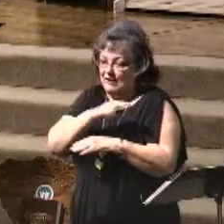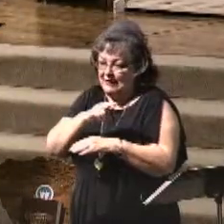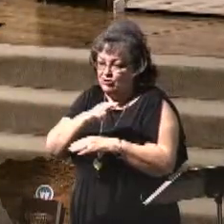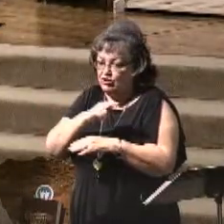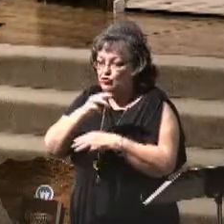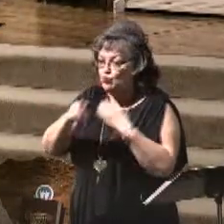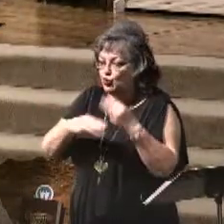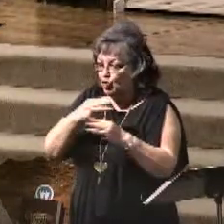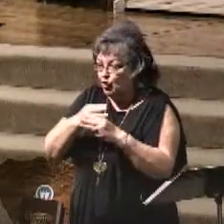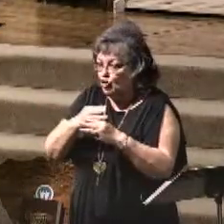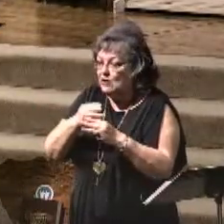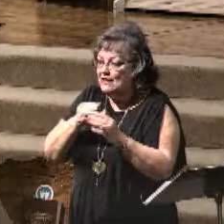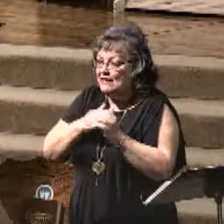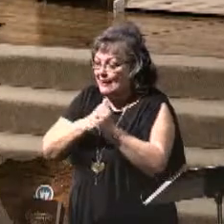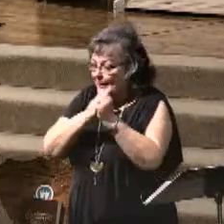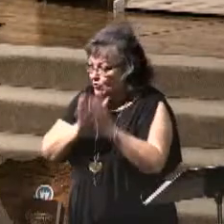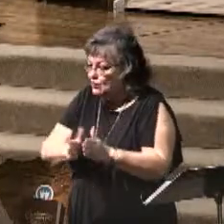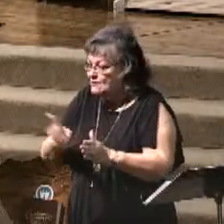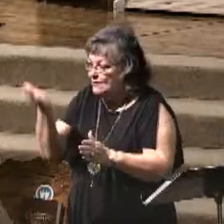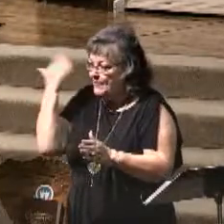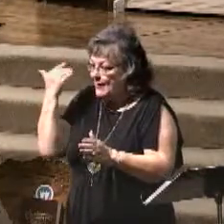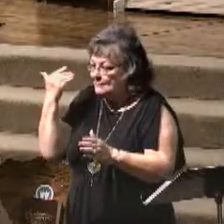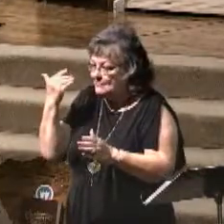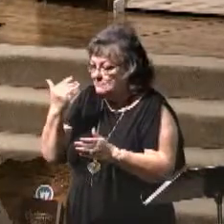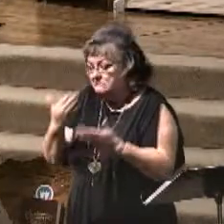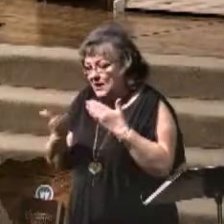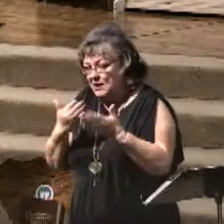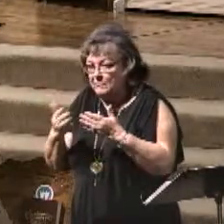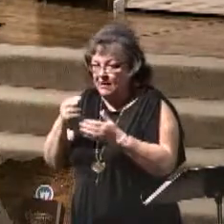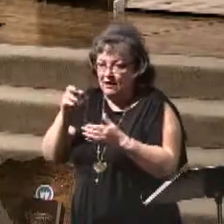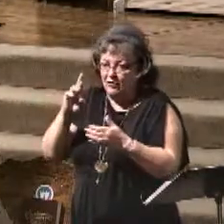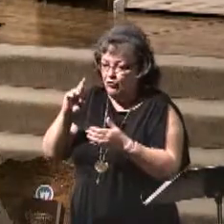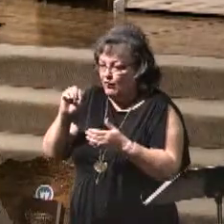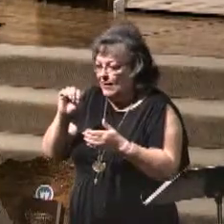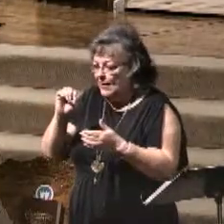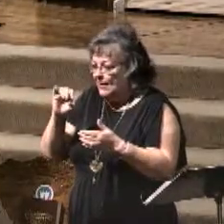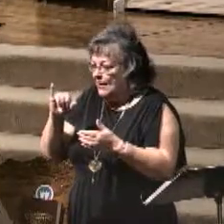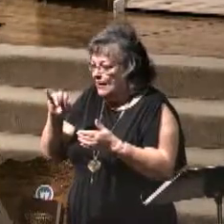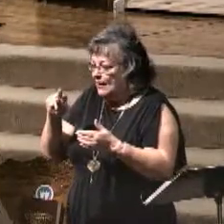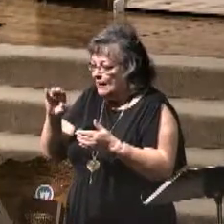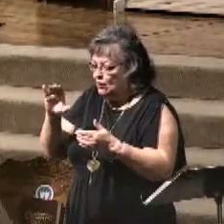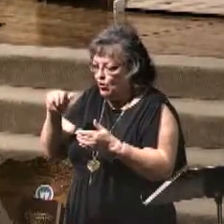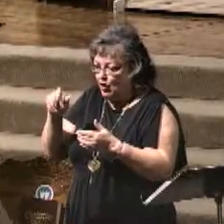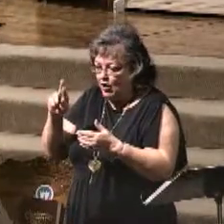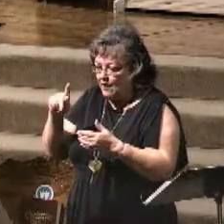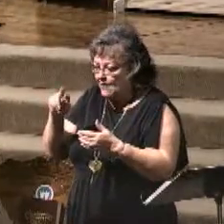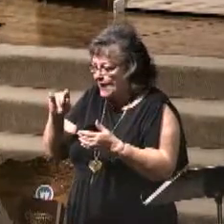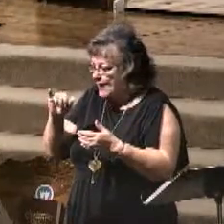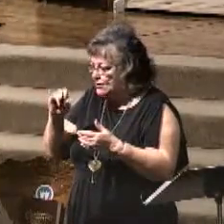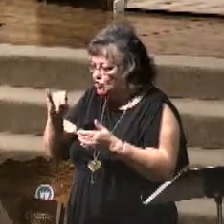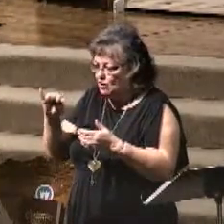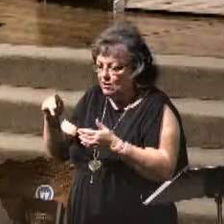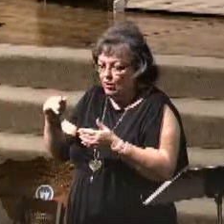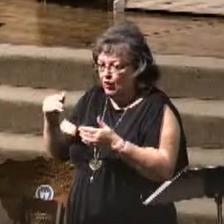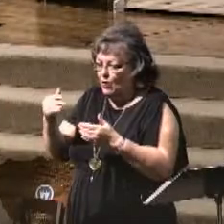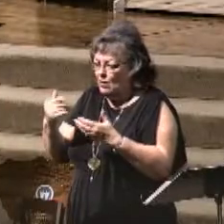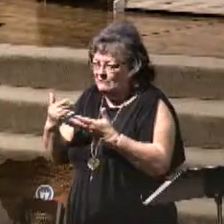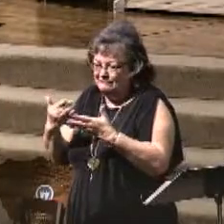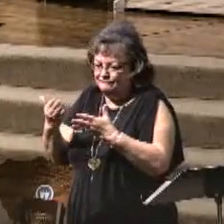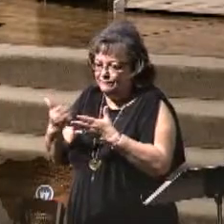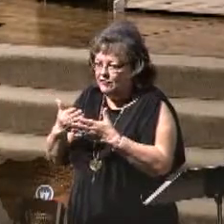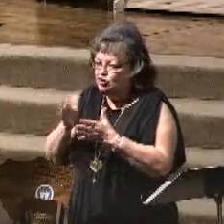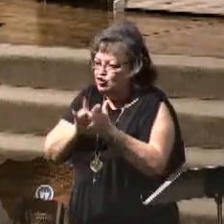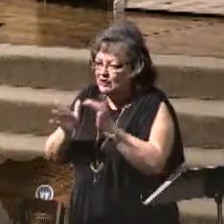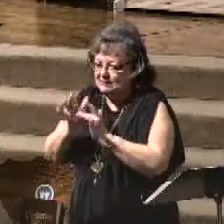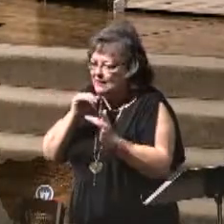of the past, perhaps a reincarnation, perhaps an embodiment. He will claim all of these things. And Jesus said, said,